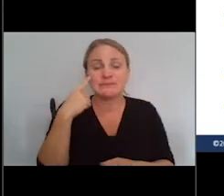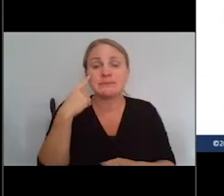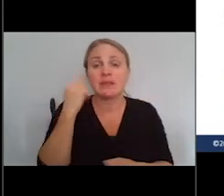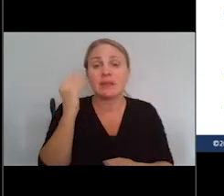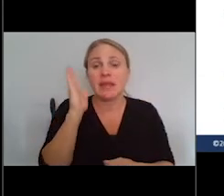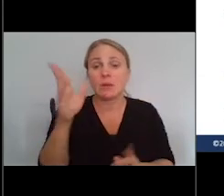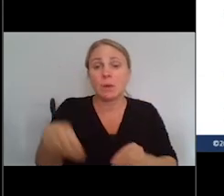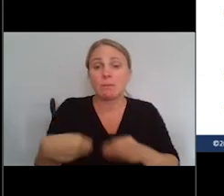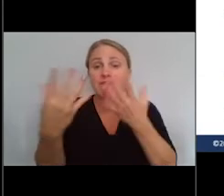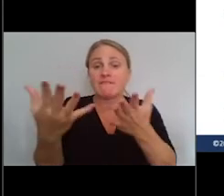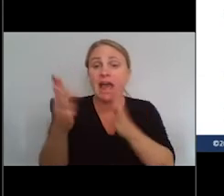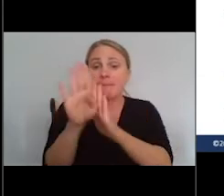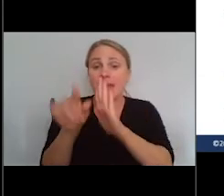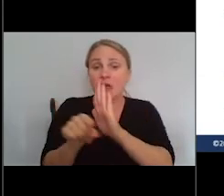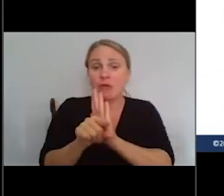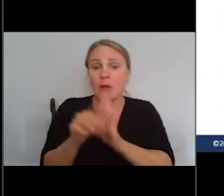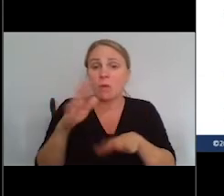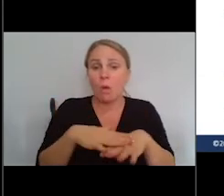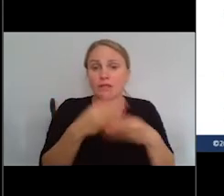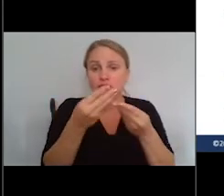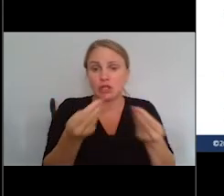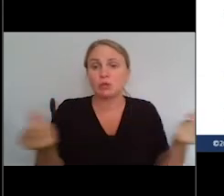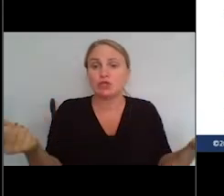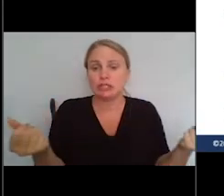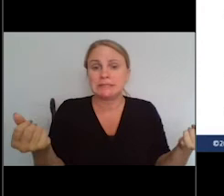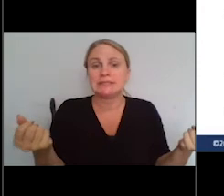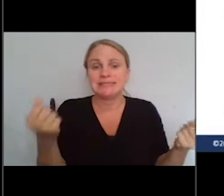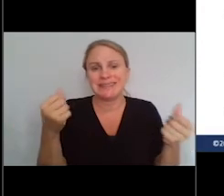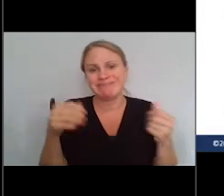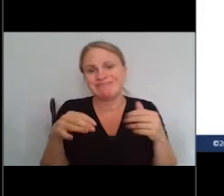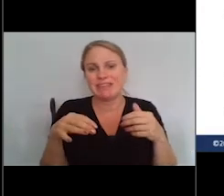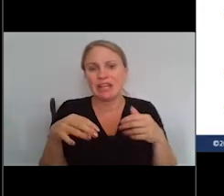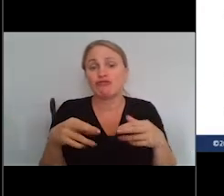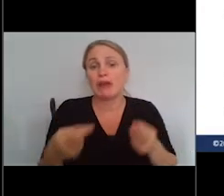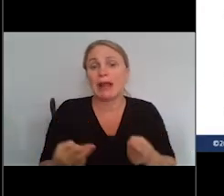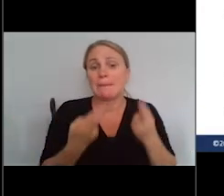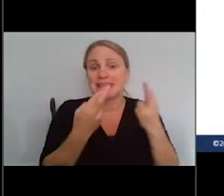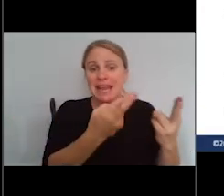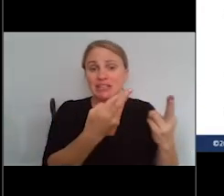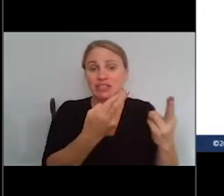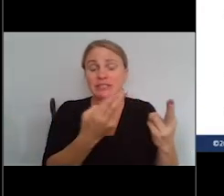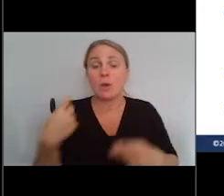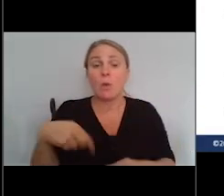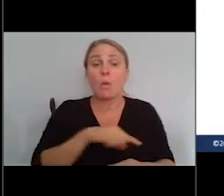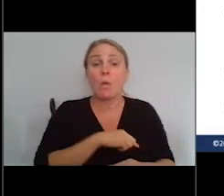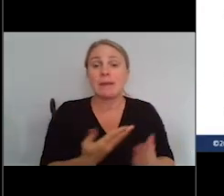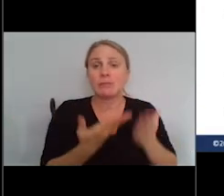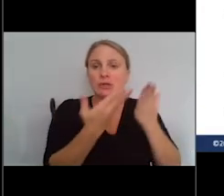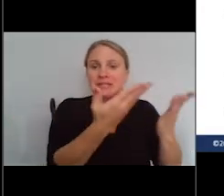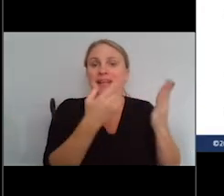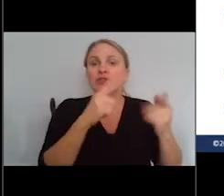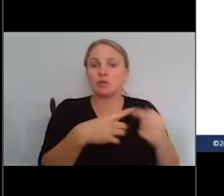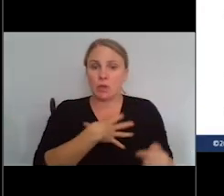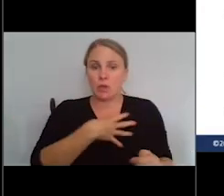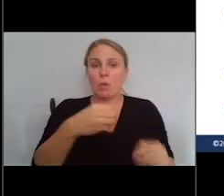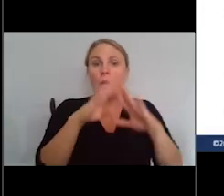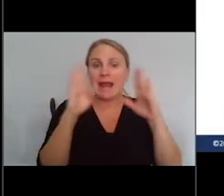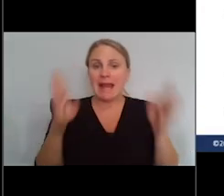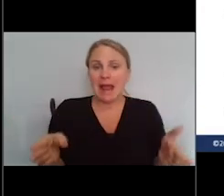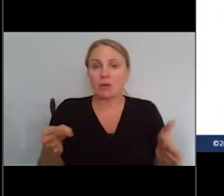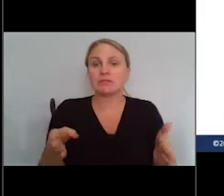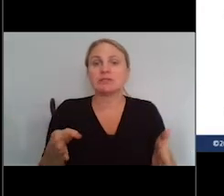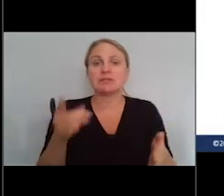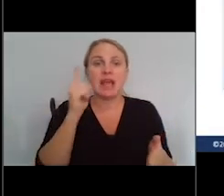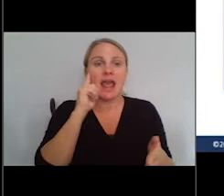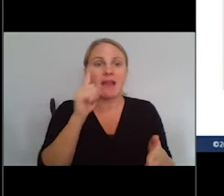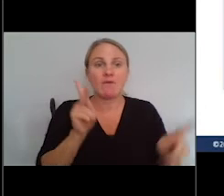a background on solutions and interim recommendations, which we did present to the White House and to multiple stakeholders